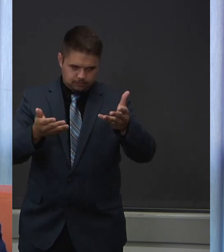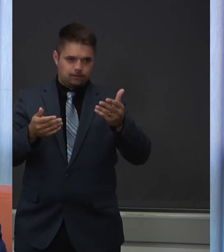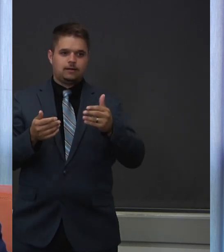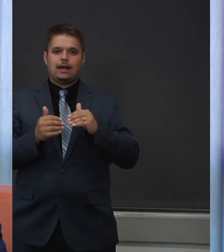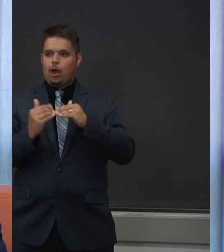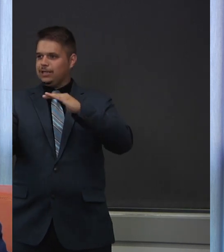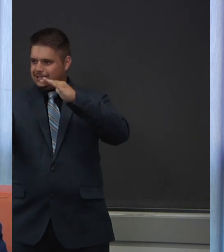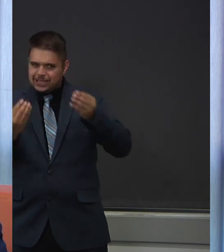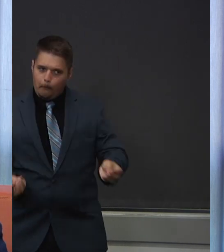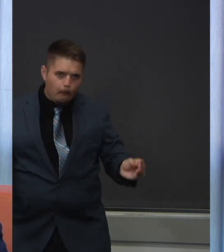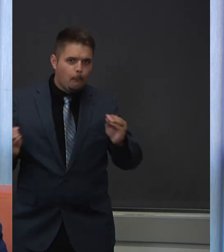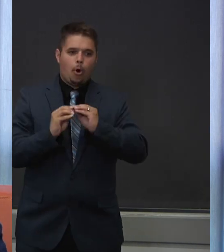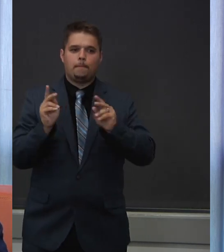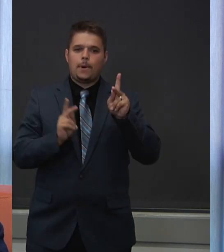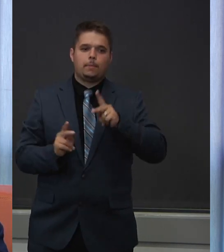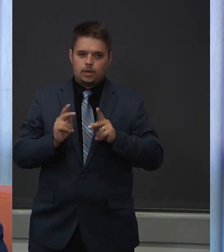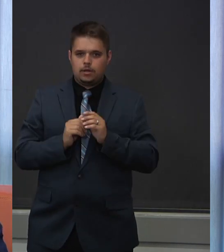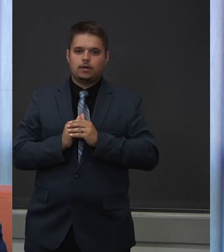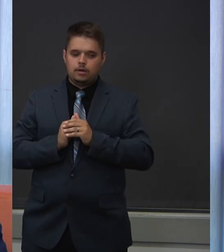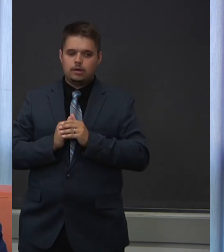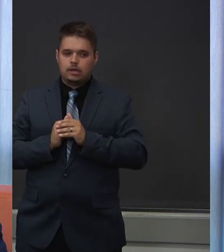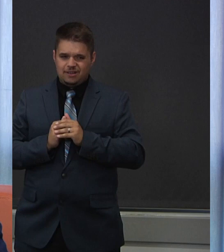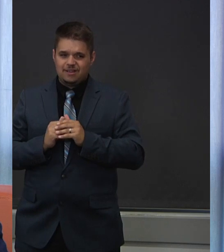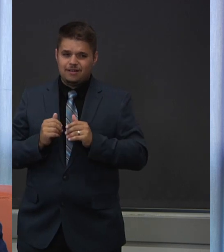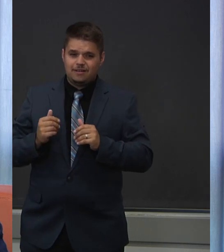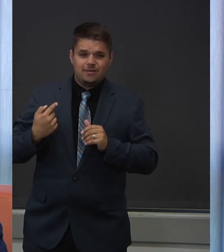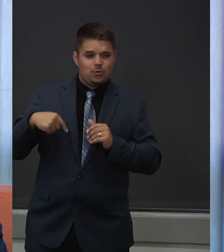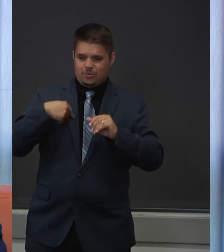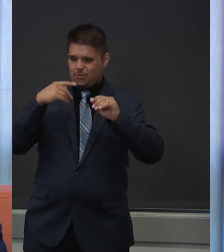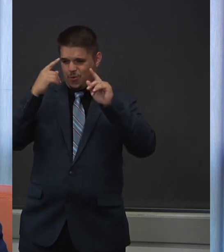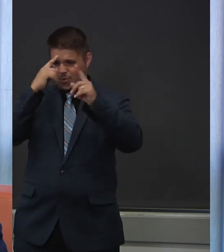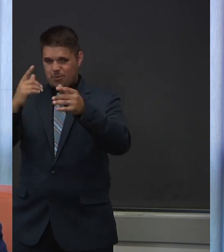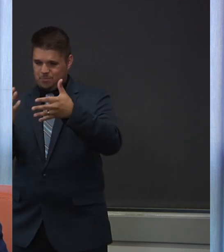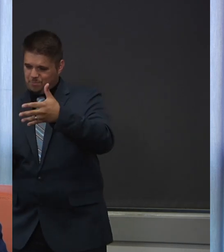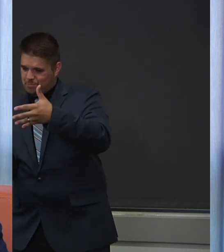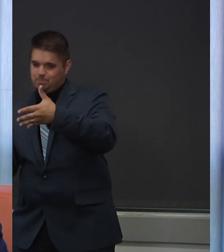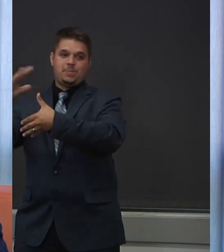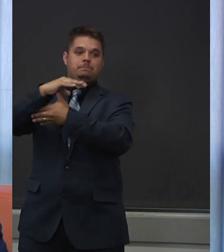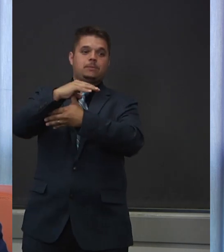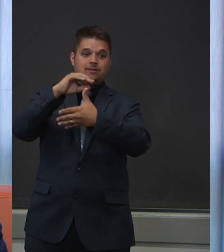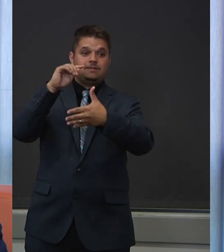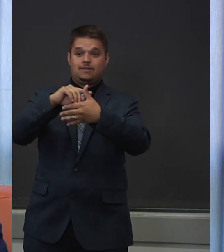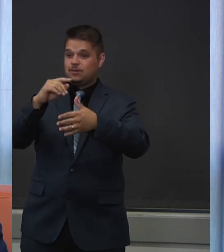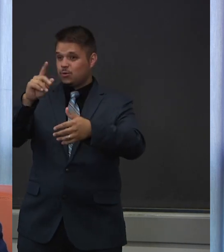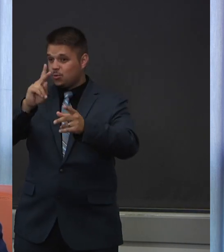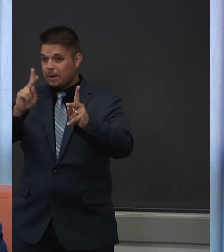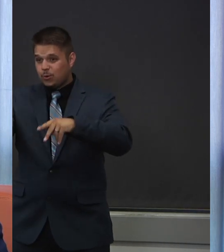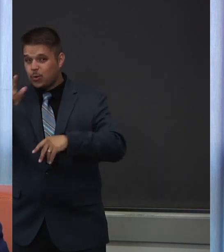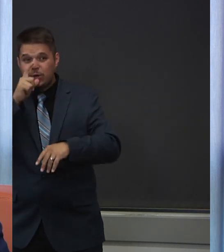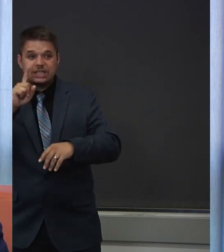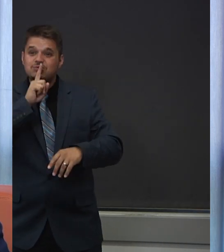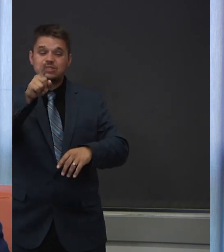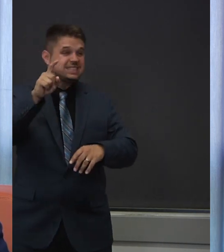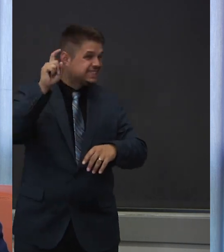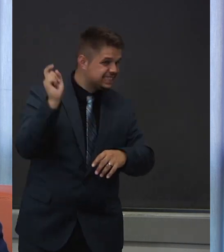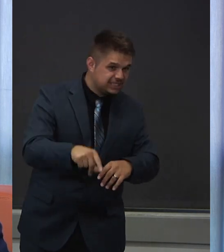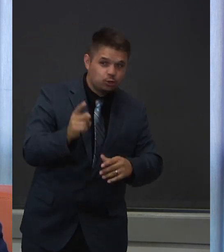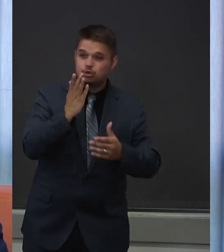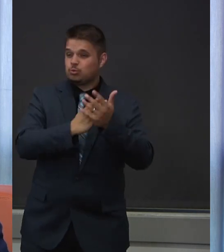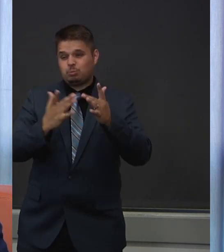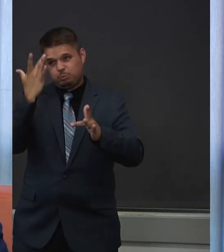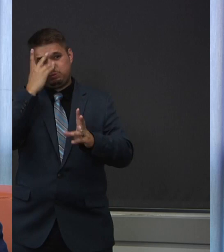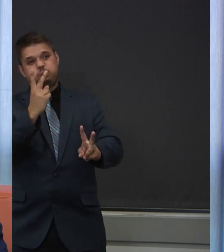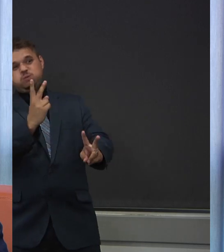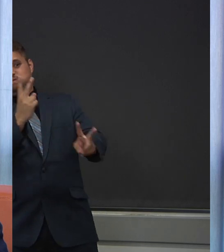We're also really focused on prioritizing to make sure that the sickest people and the people who are most at risk for